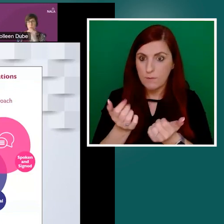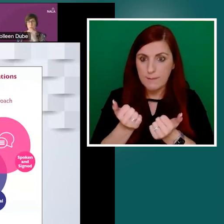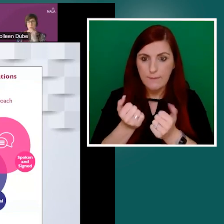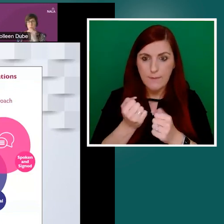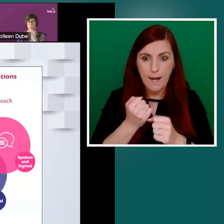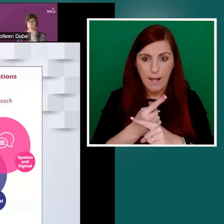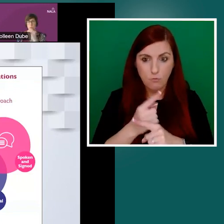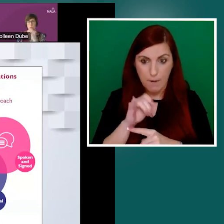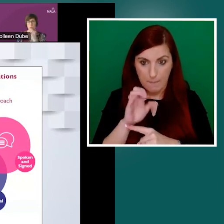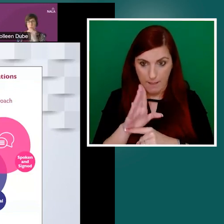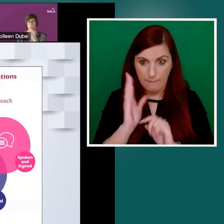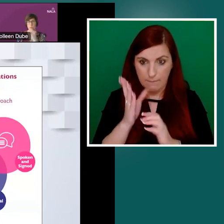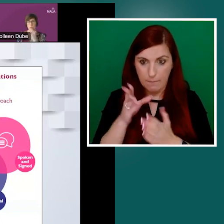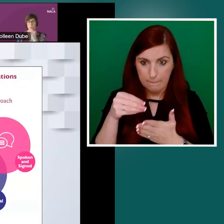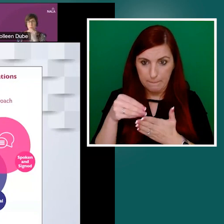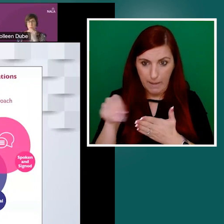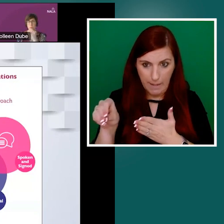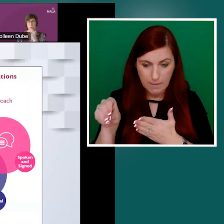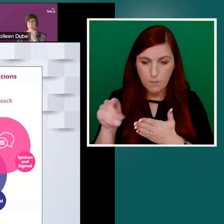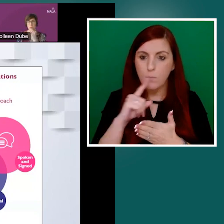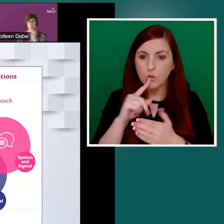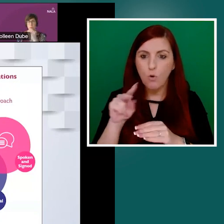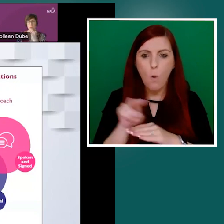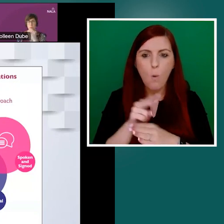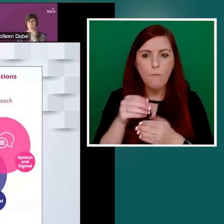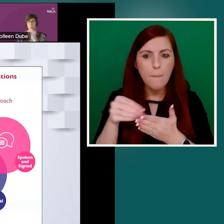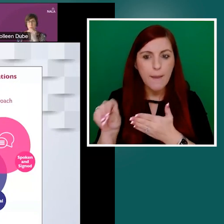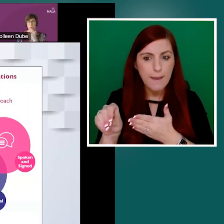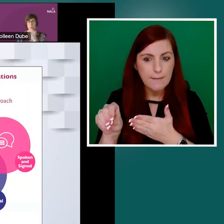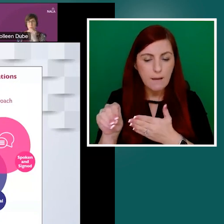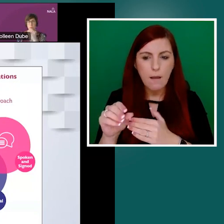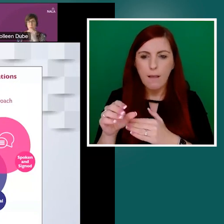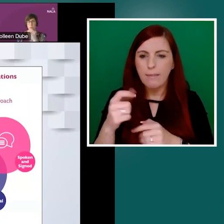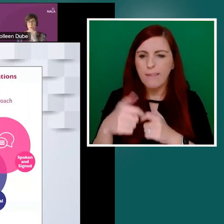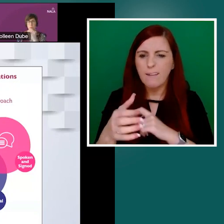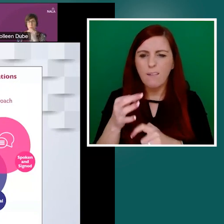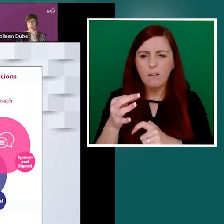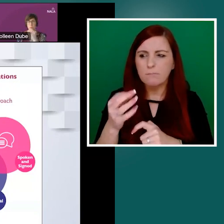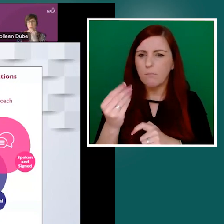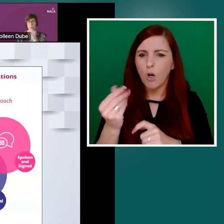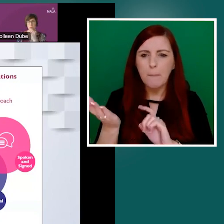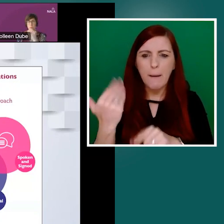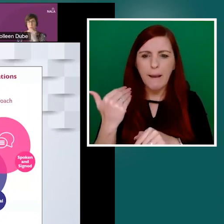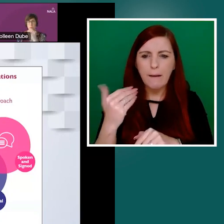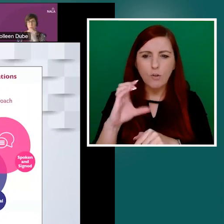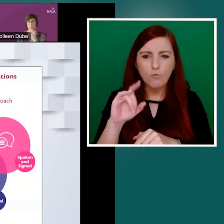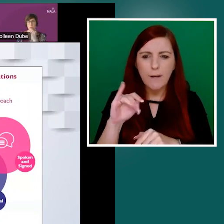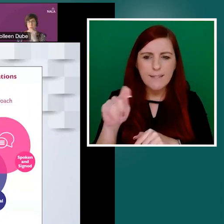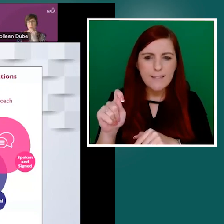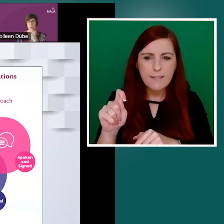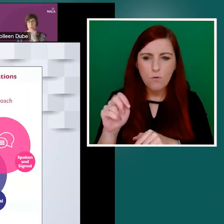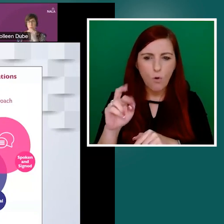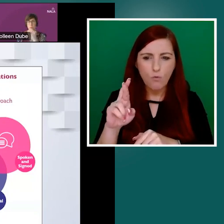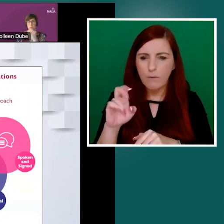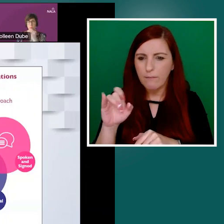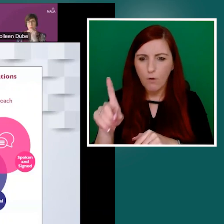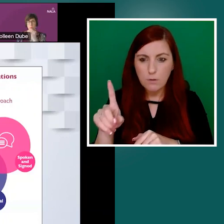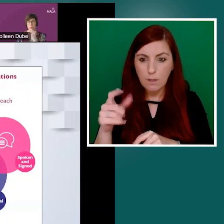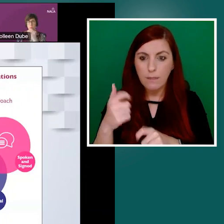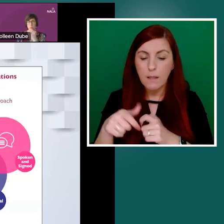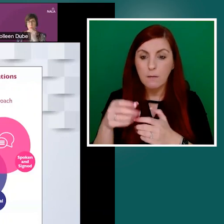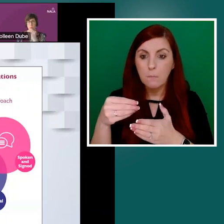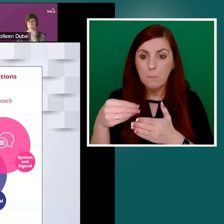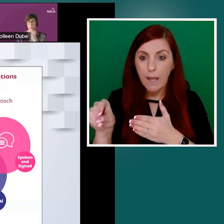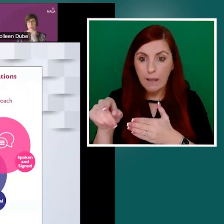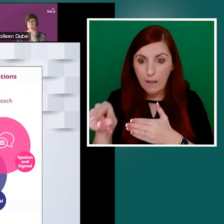sort of a refund or a credit. Well, went ahead and paid that, misunderstanding what it was. And the correspondence went on